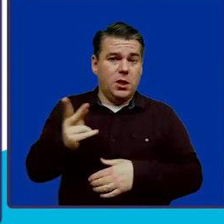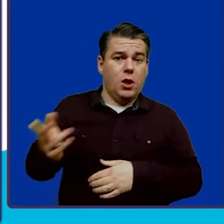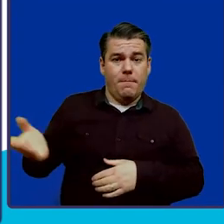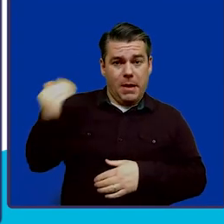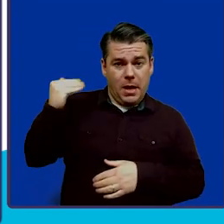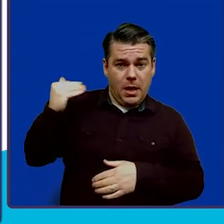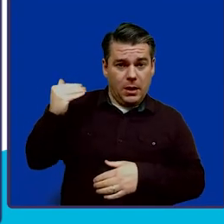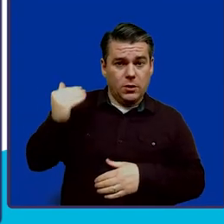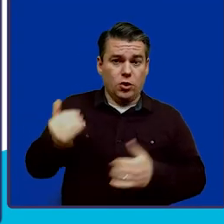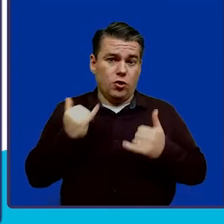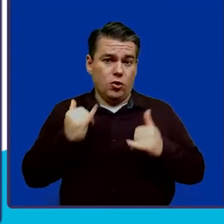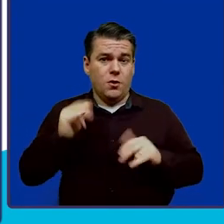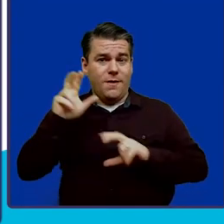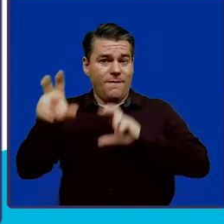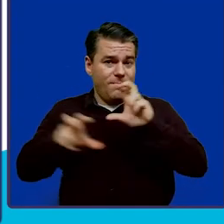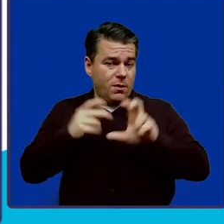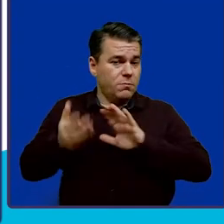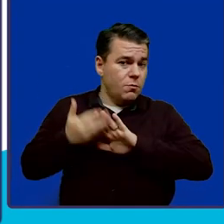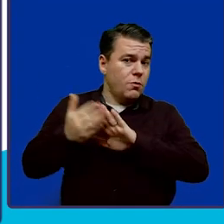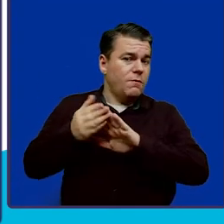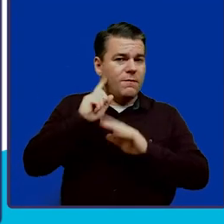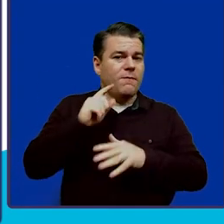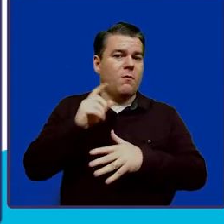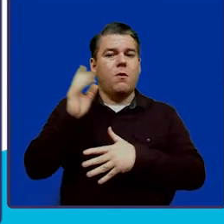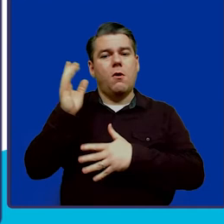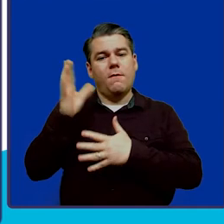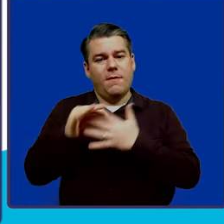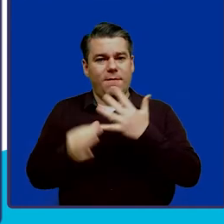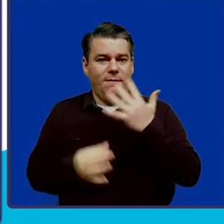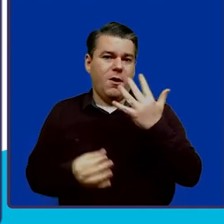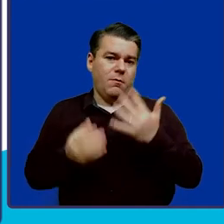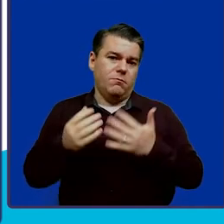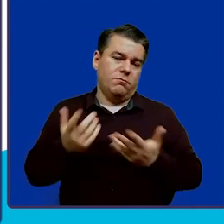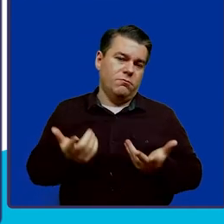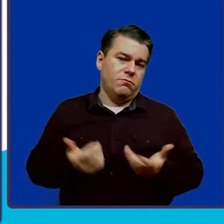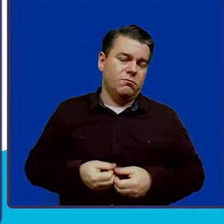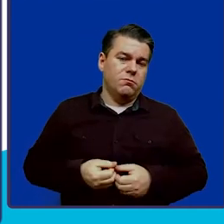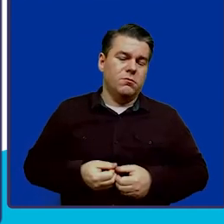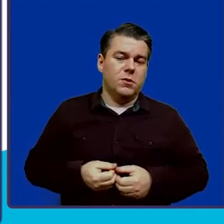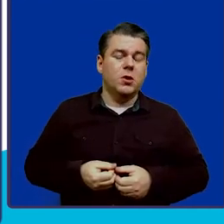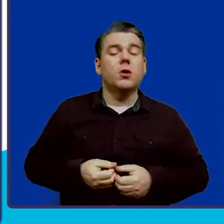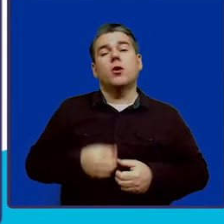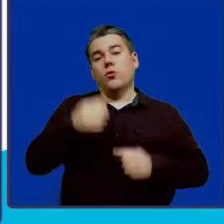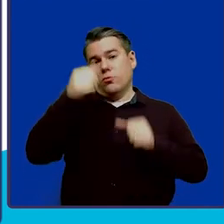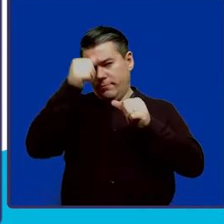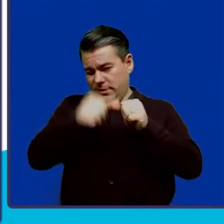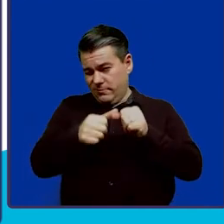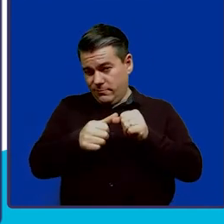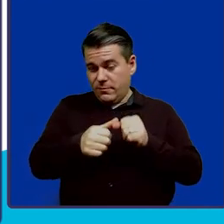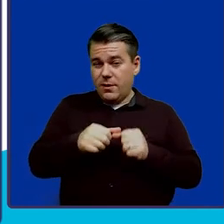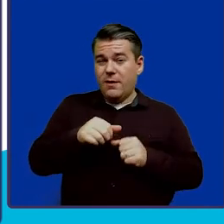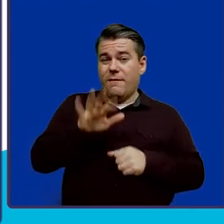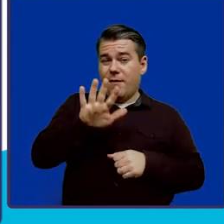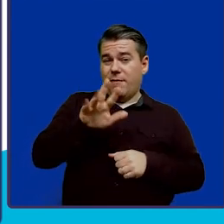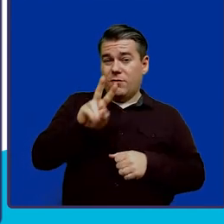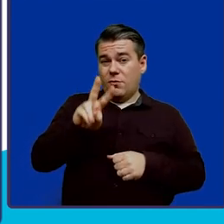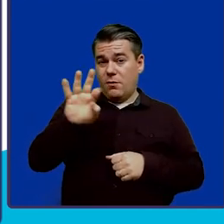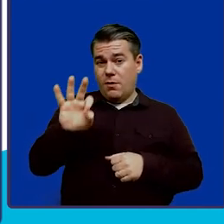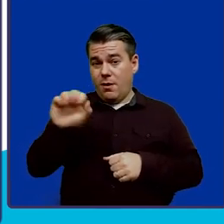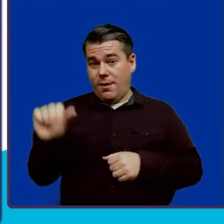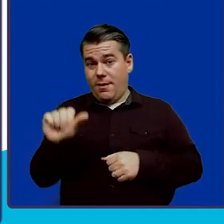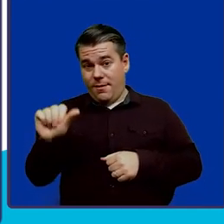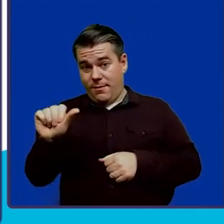investment performance across all five options. And a reminder, the benefit of a 529A